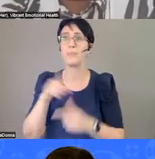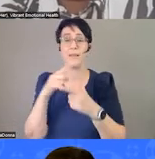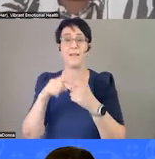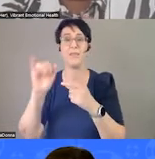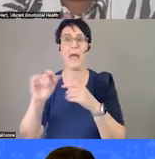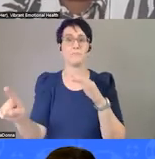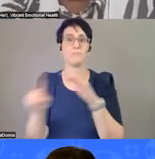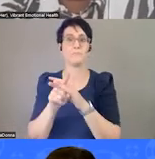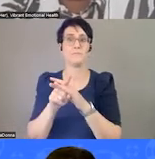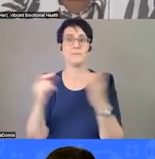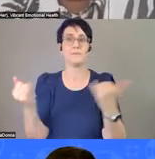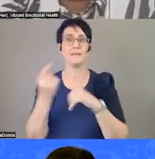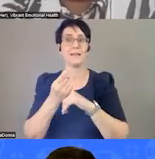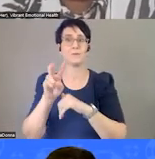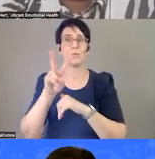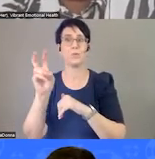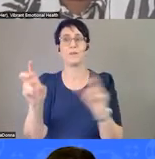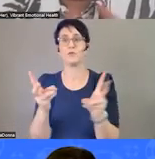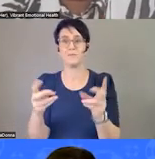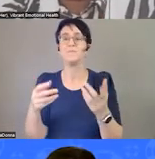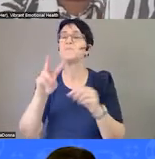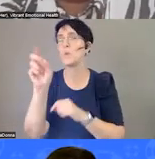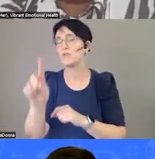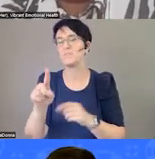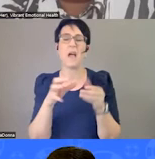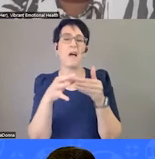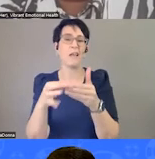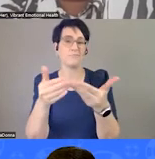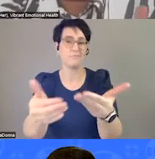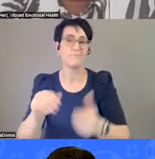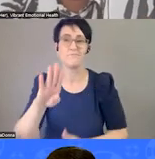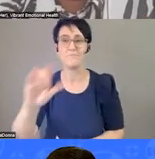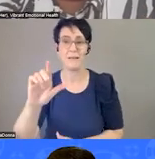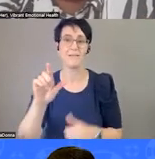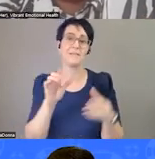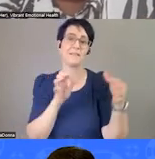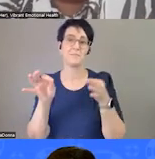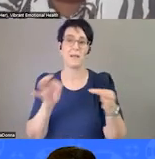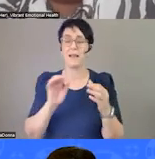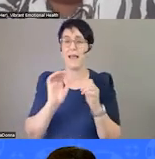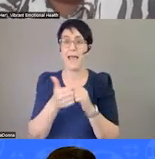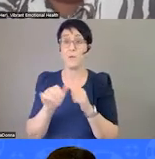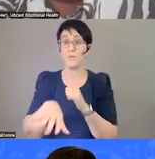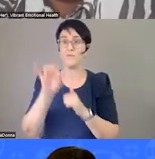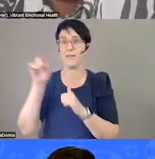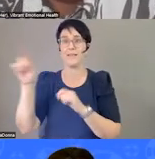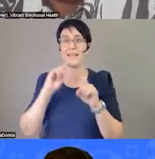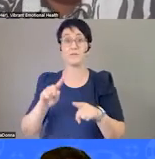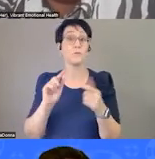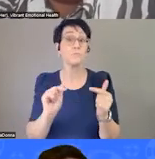talking. Let Bill introduce himself and walk through his way to get to the answer. Bill?